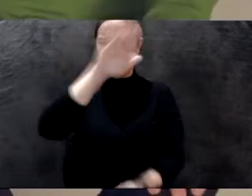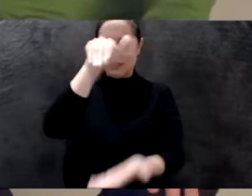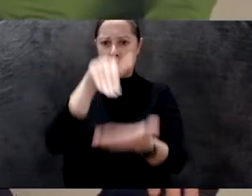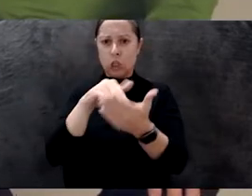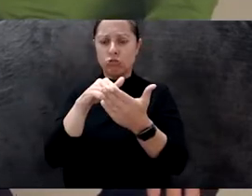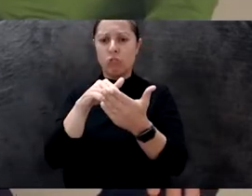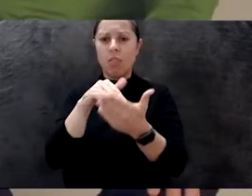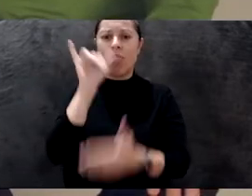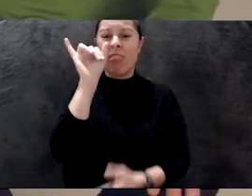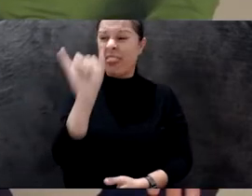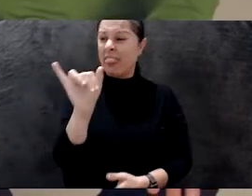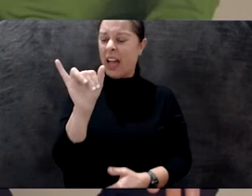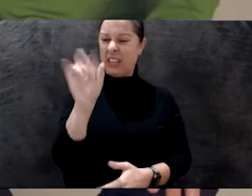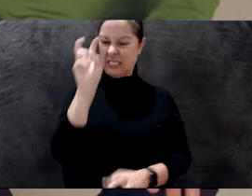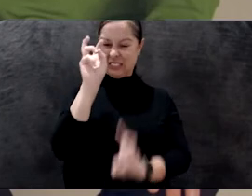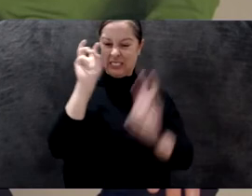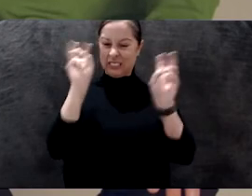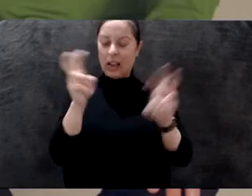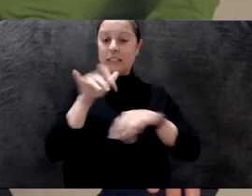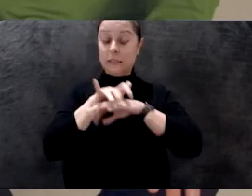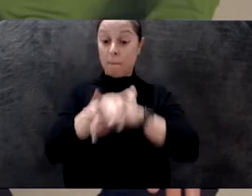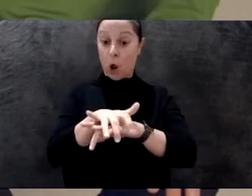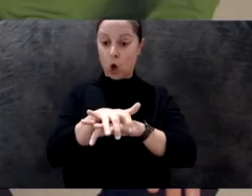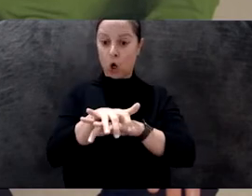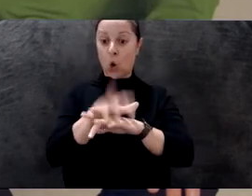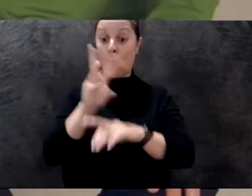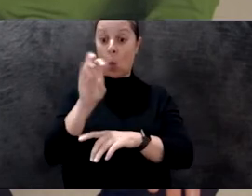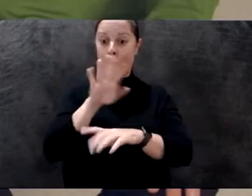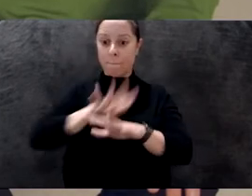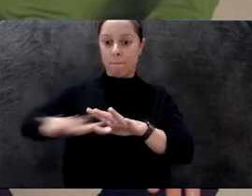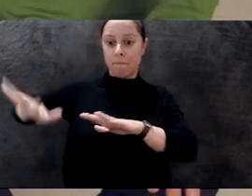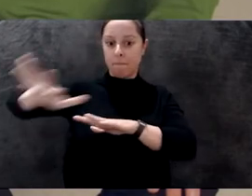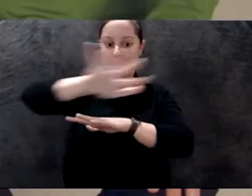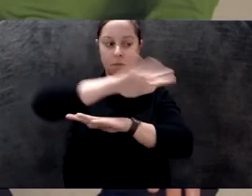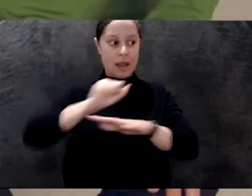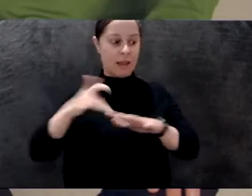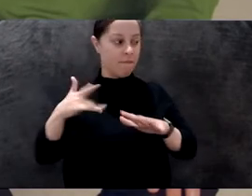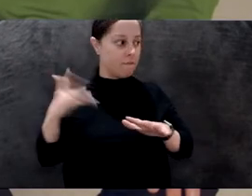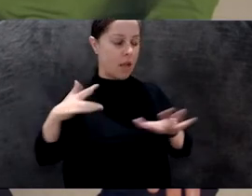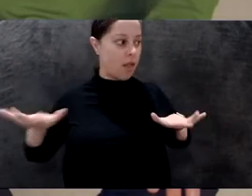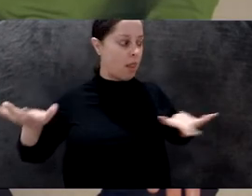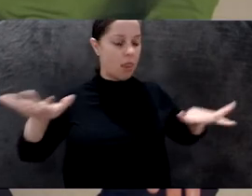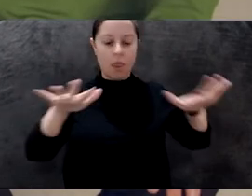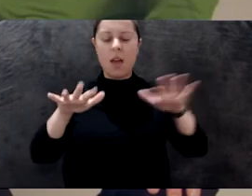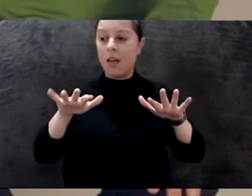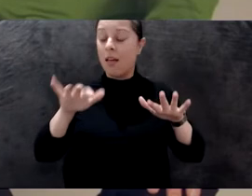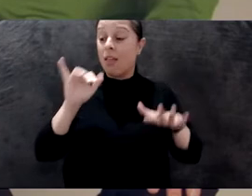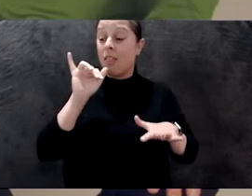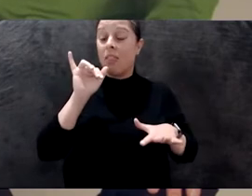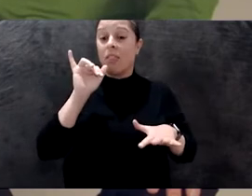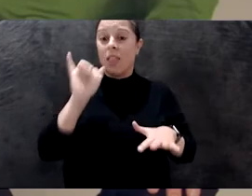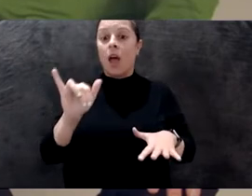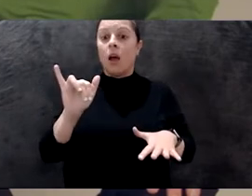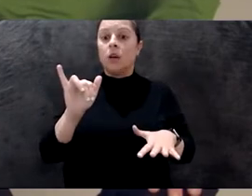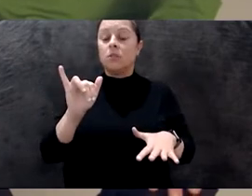in itself, you know, to the extent that when it's not so hungry, the spider, it kind of release the tension of the web. And then a very small fly, when it